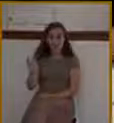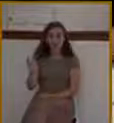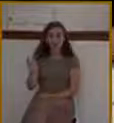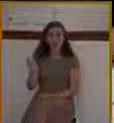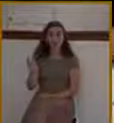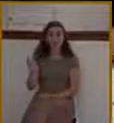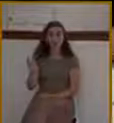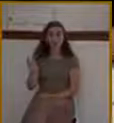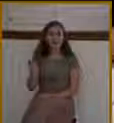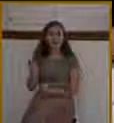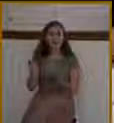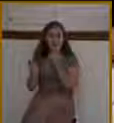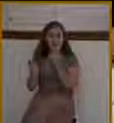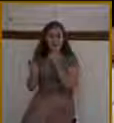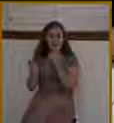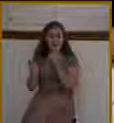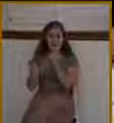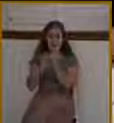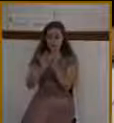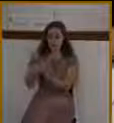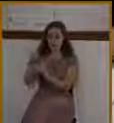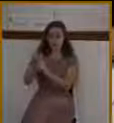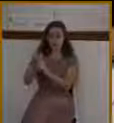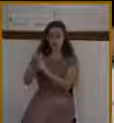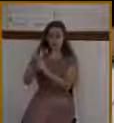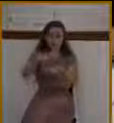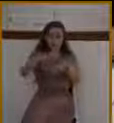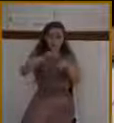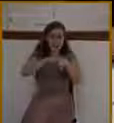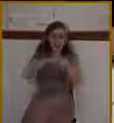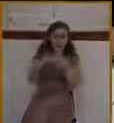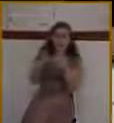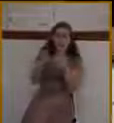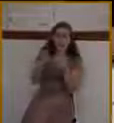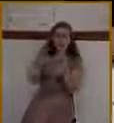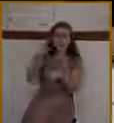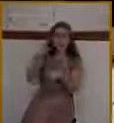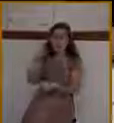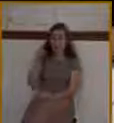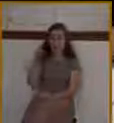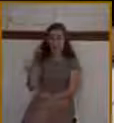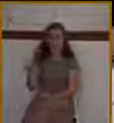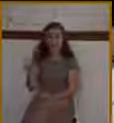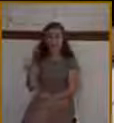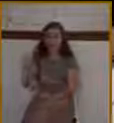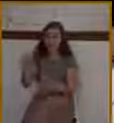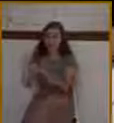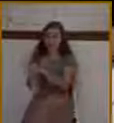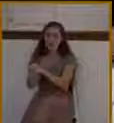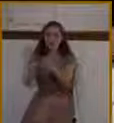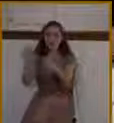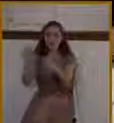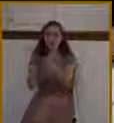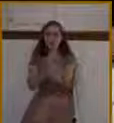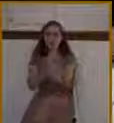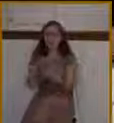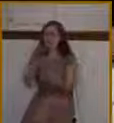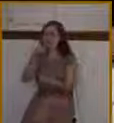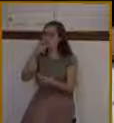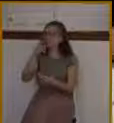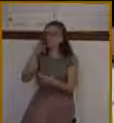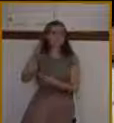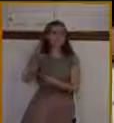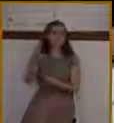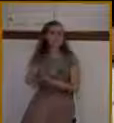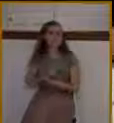nations had come. He was there. He was the fulfillment of the song. Who is this King of glory?